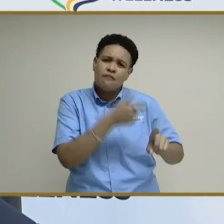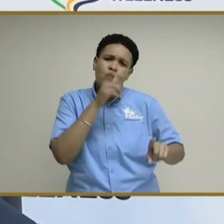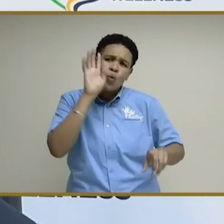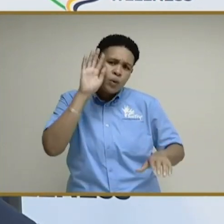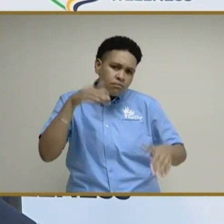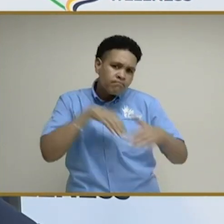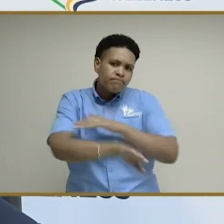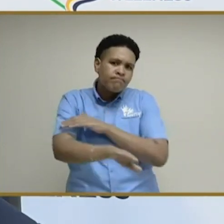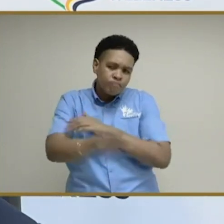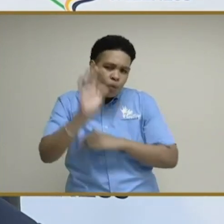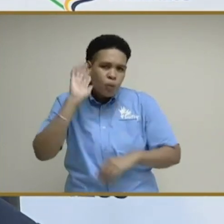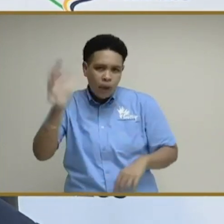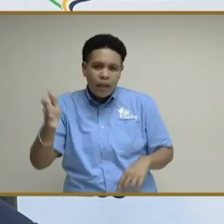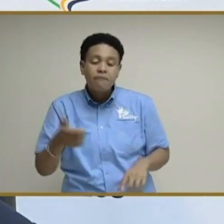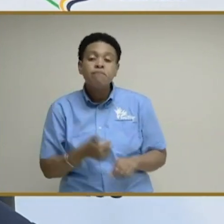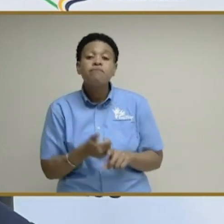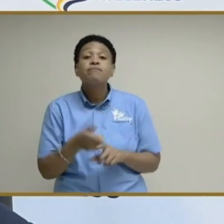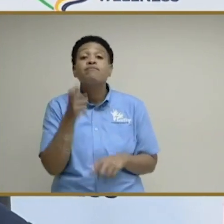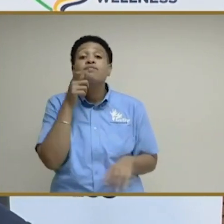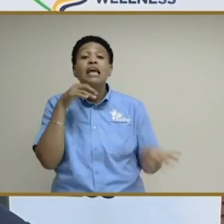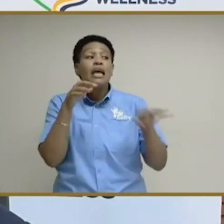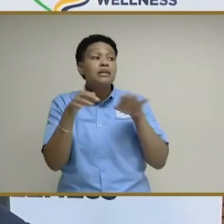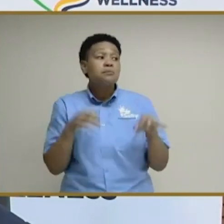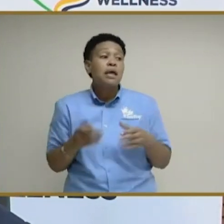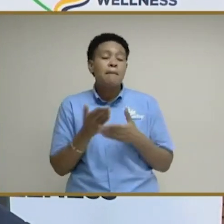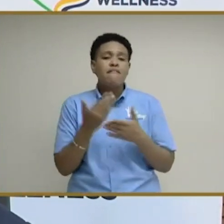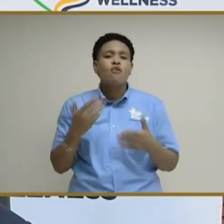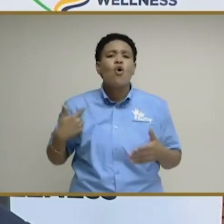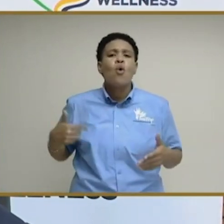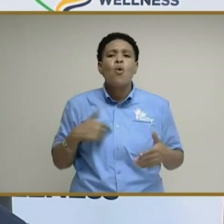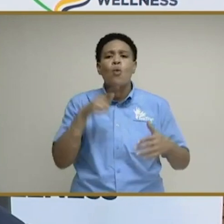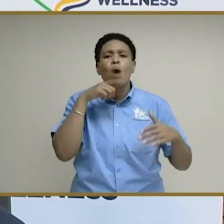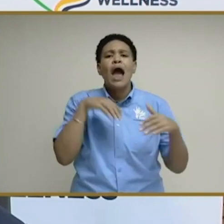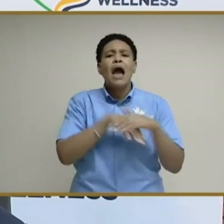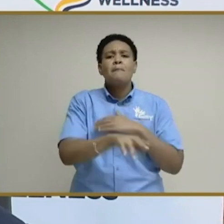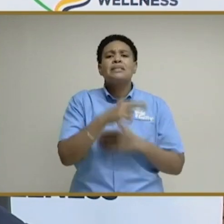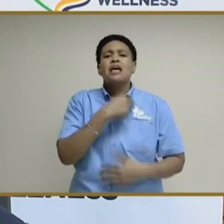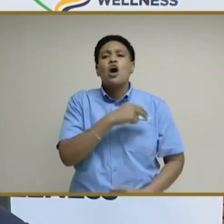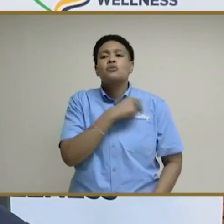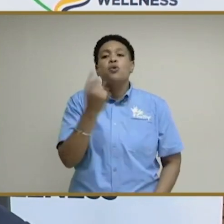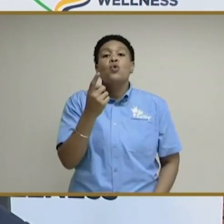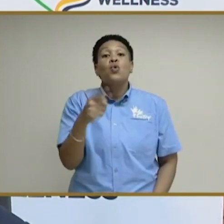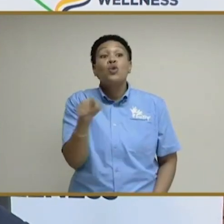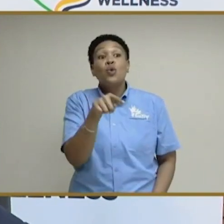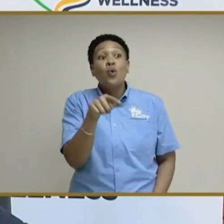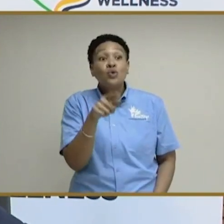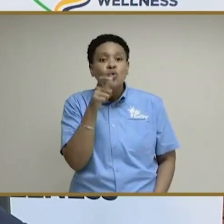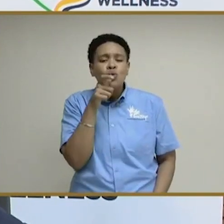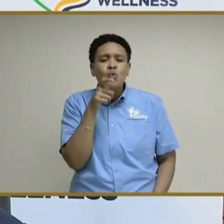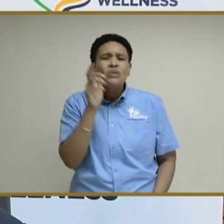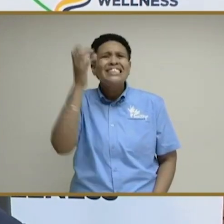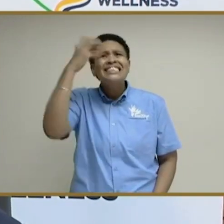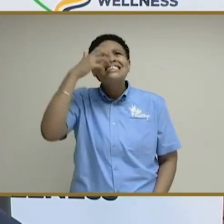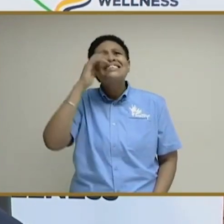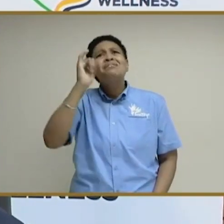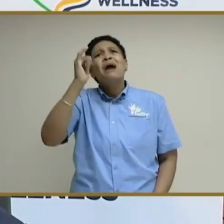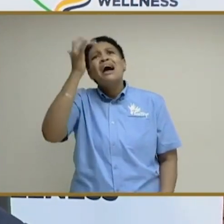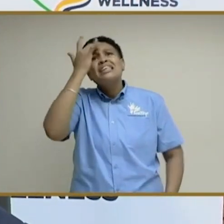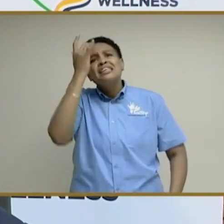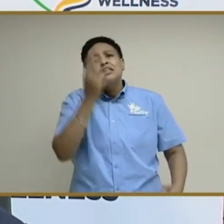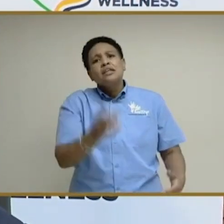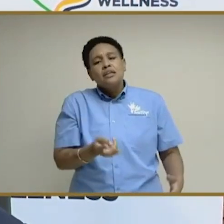admitted. As was outlined before, we are admitting to hospital only those cases which are serious,